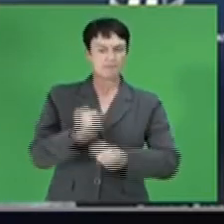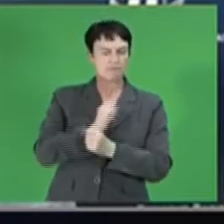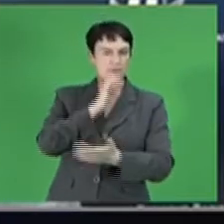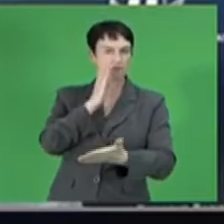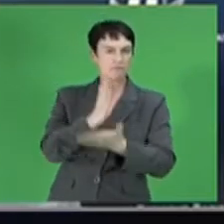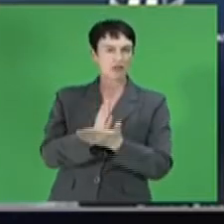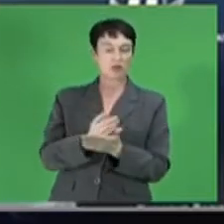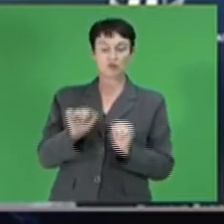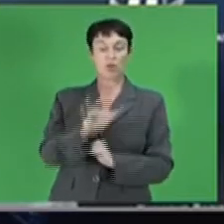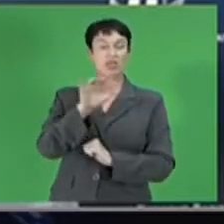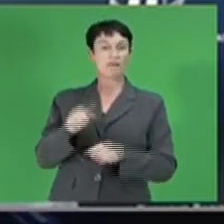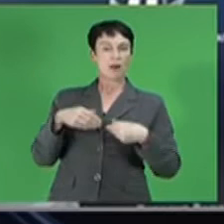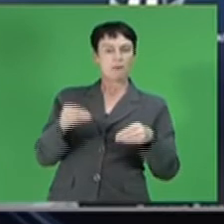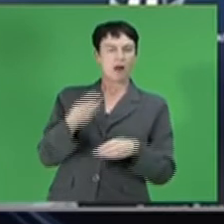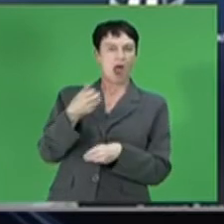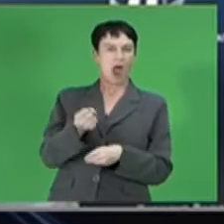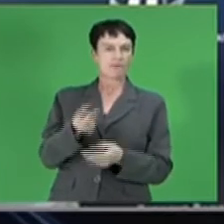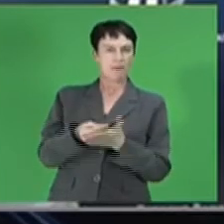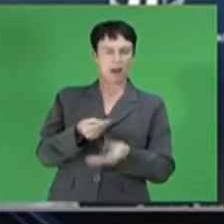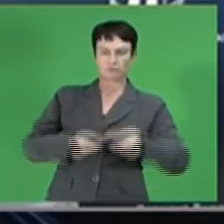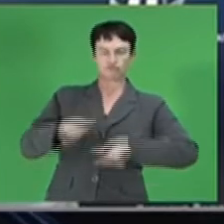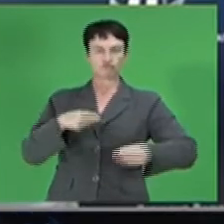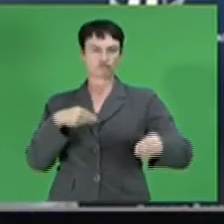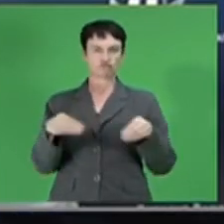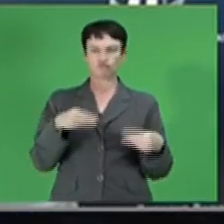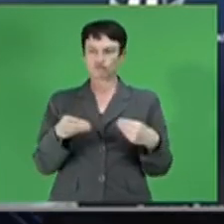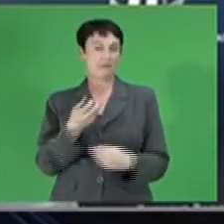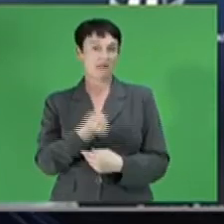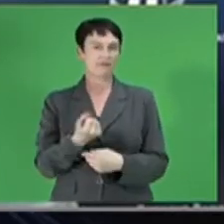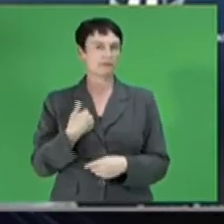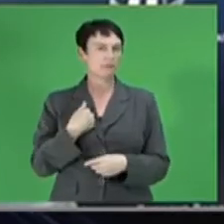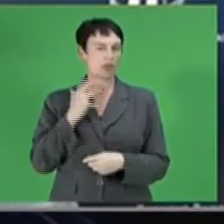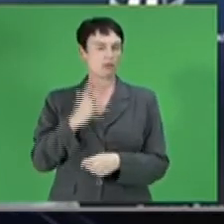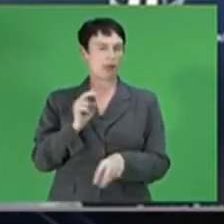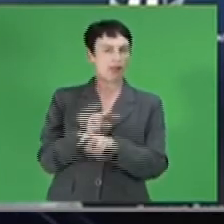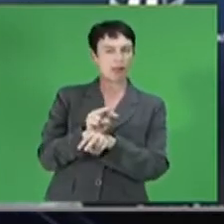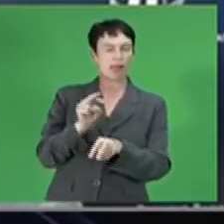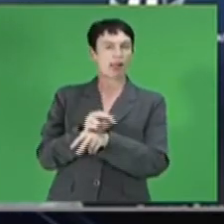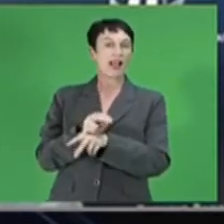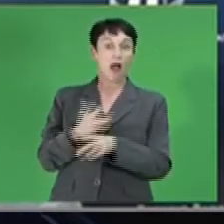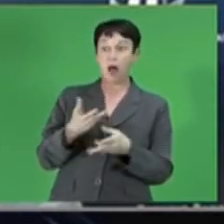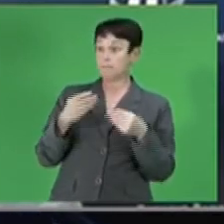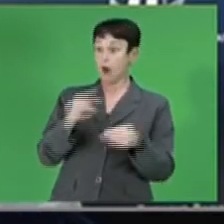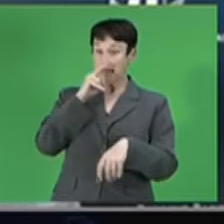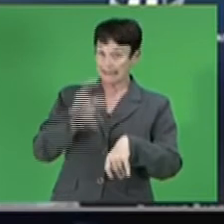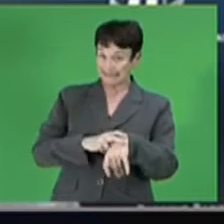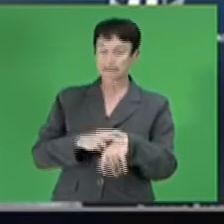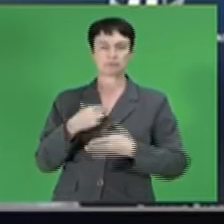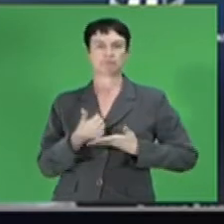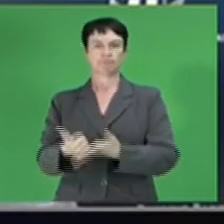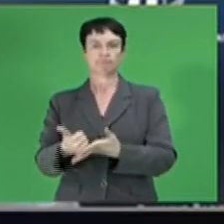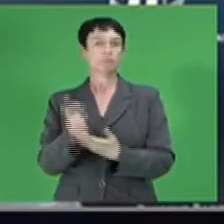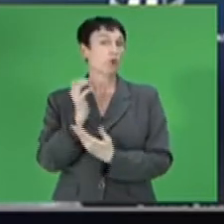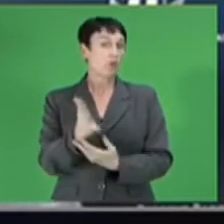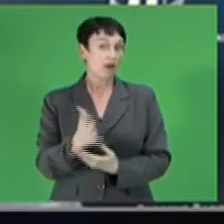domestic markets and will continue to closely monitor funding markets for stress. In addition, regulatory